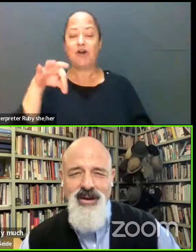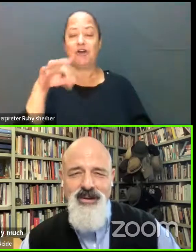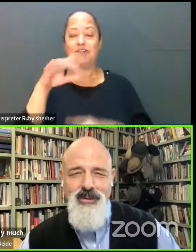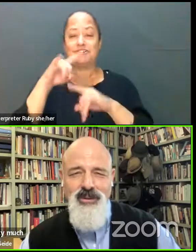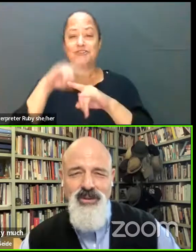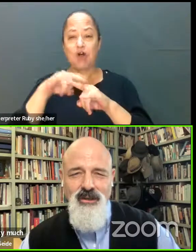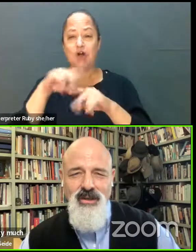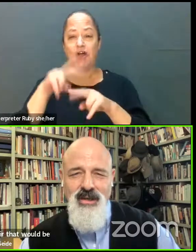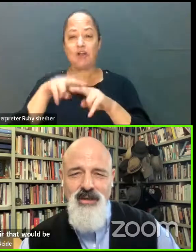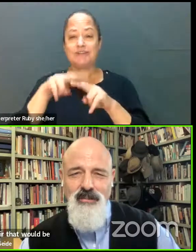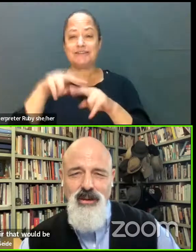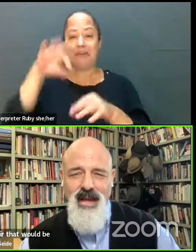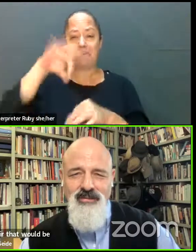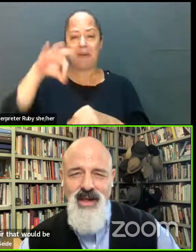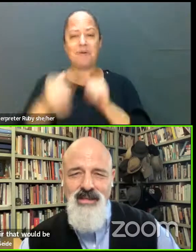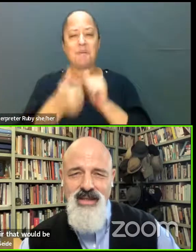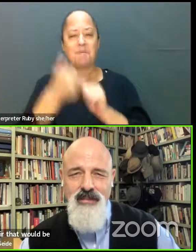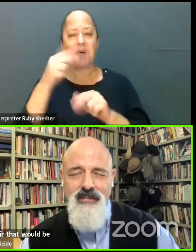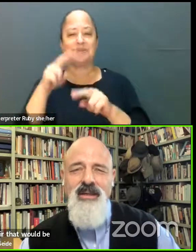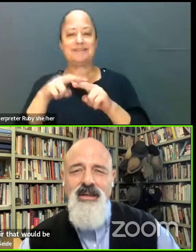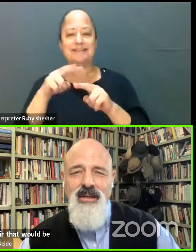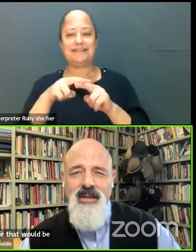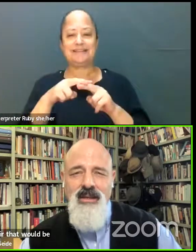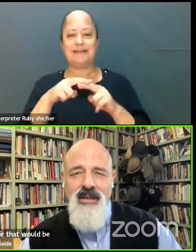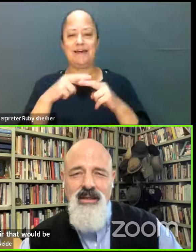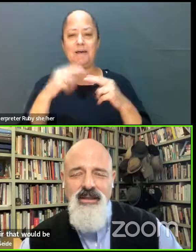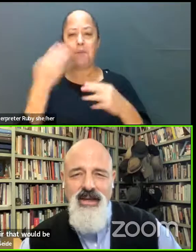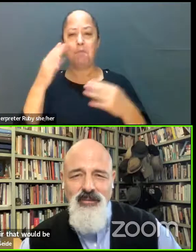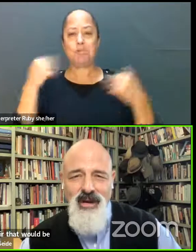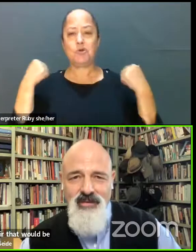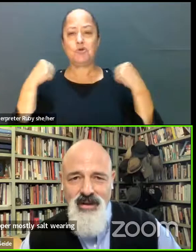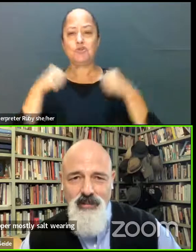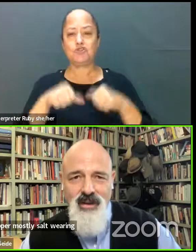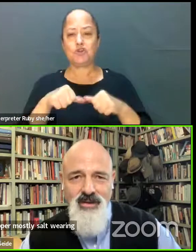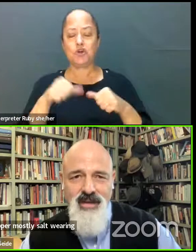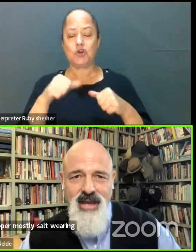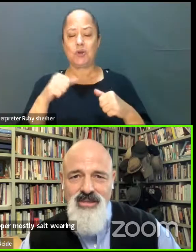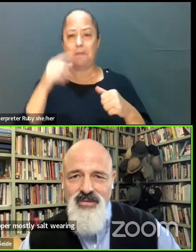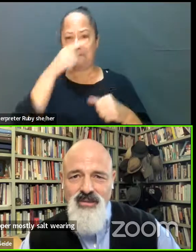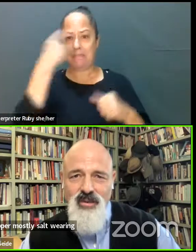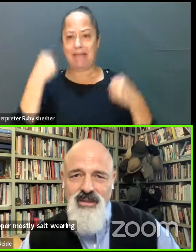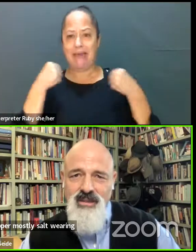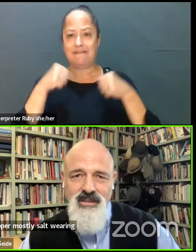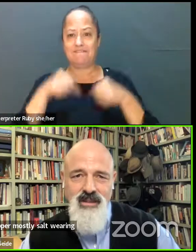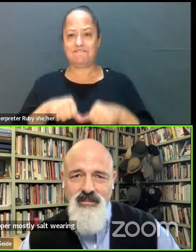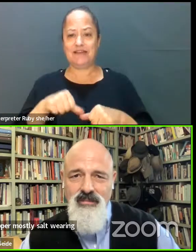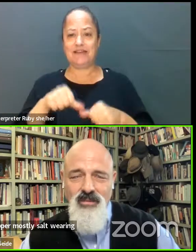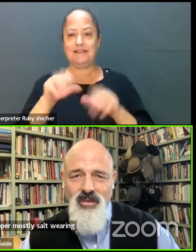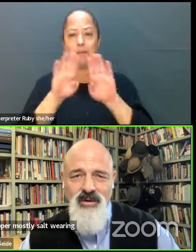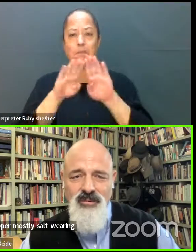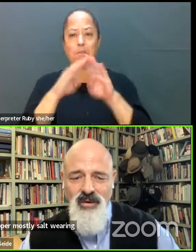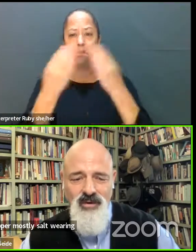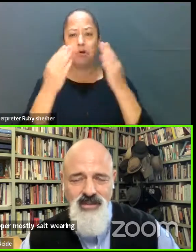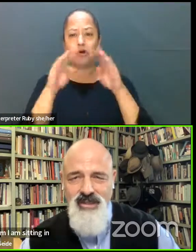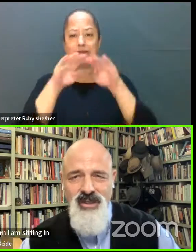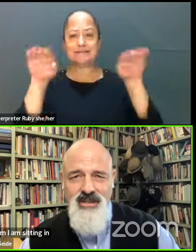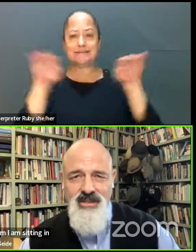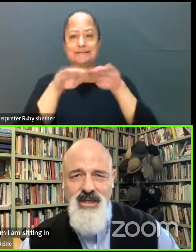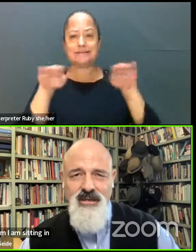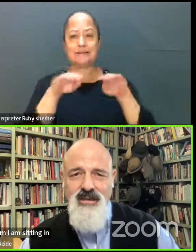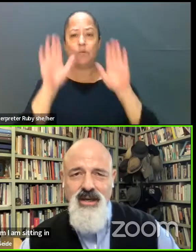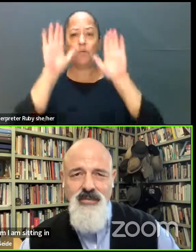I'm wearing a blue shirt with a black vest. I'm sitting in front of a bookcase filled with some wonderful